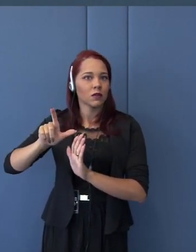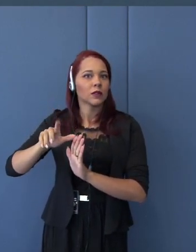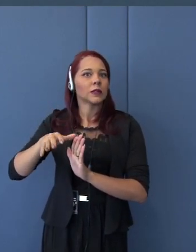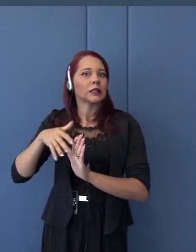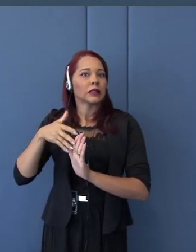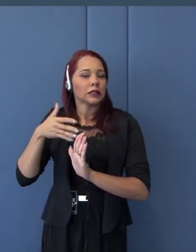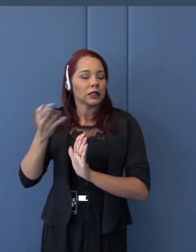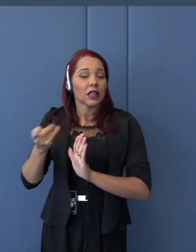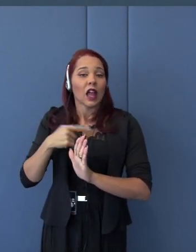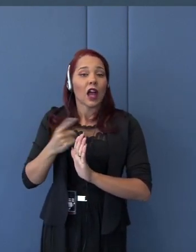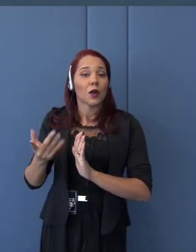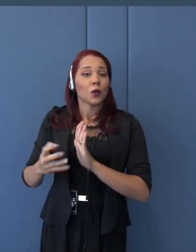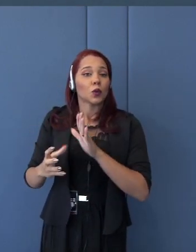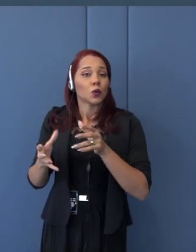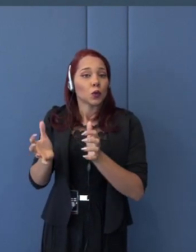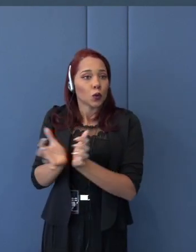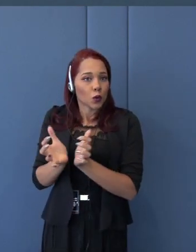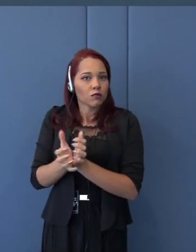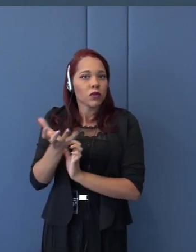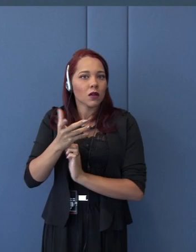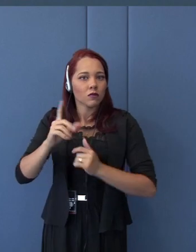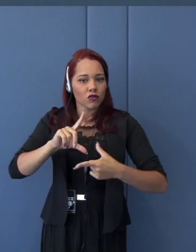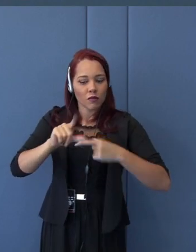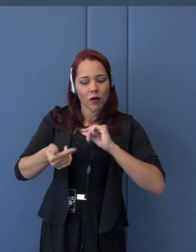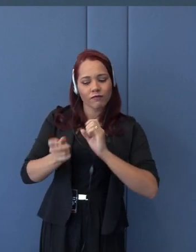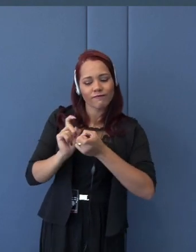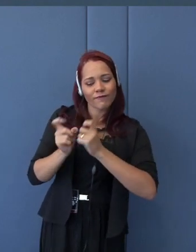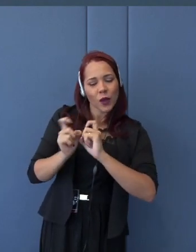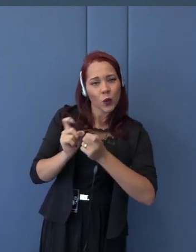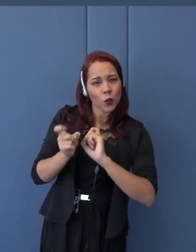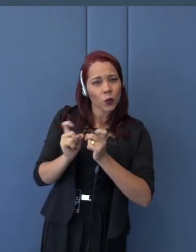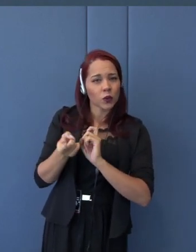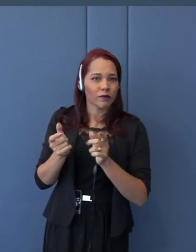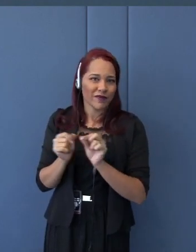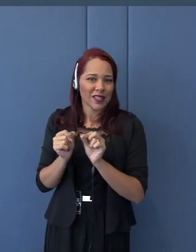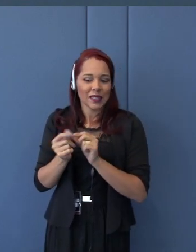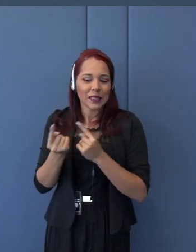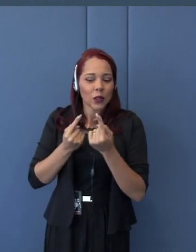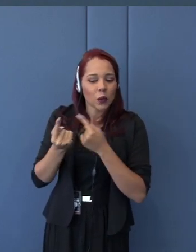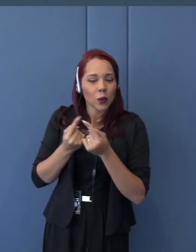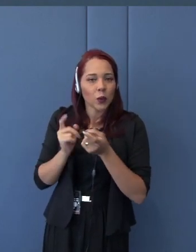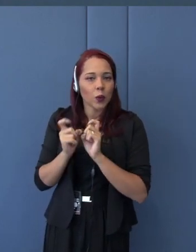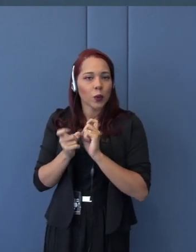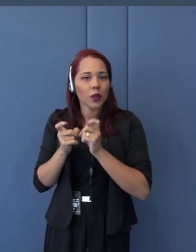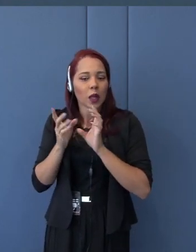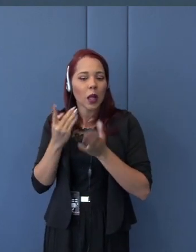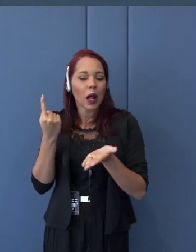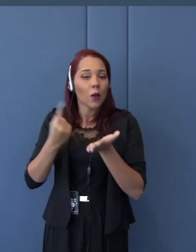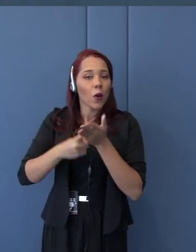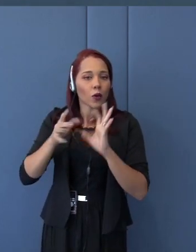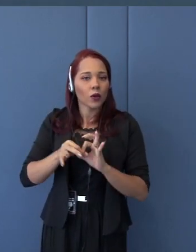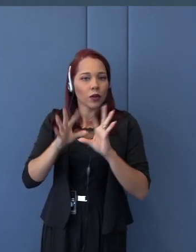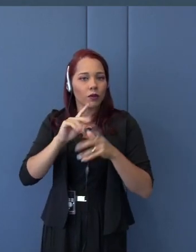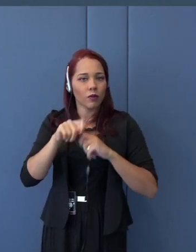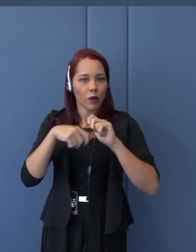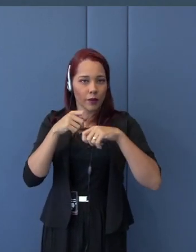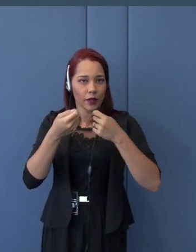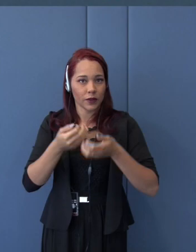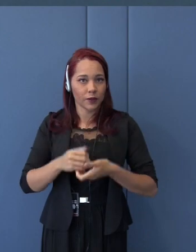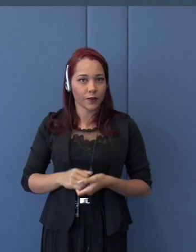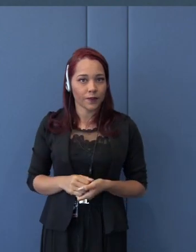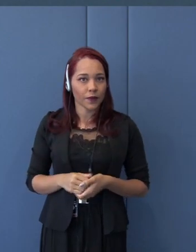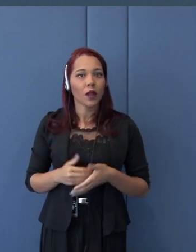negotiate free trade agreement. So, this way, de facto